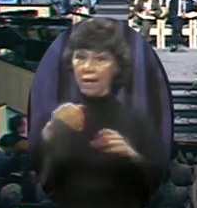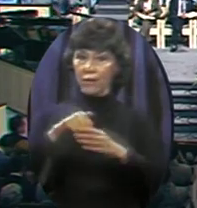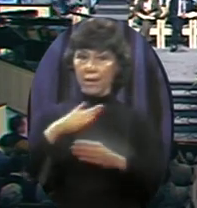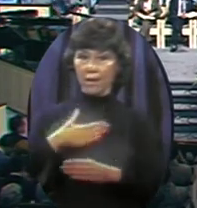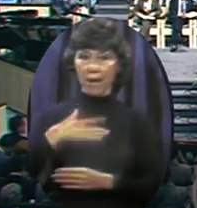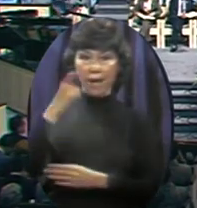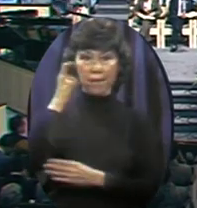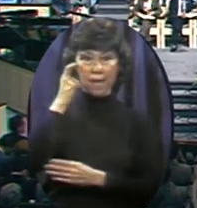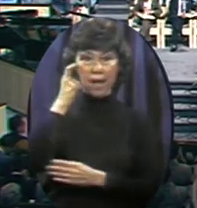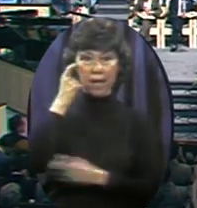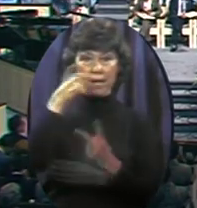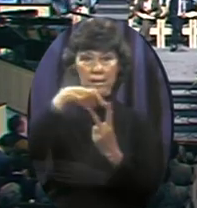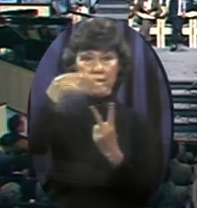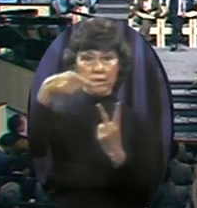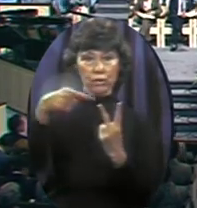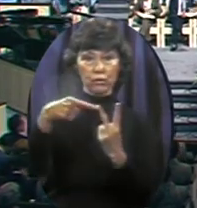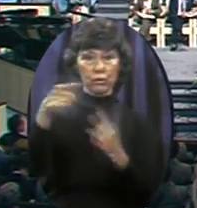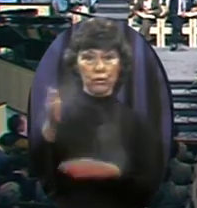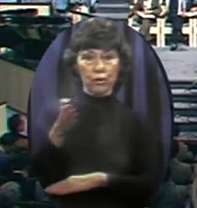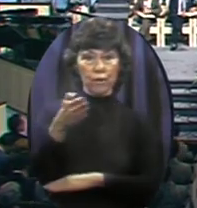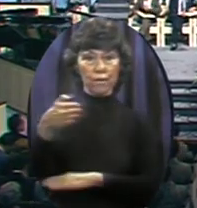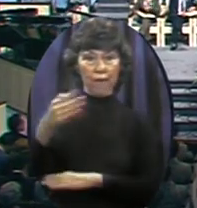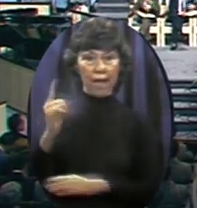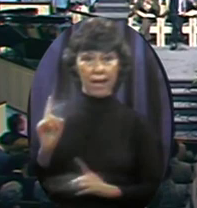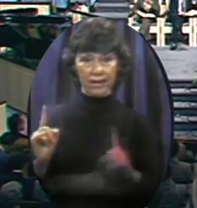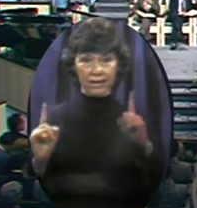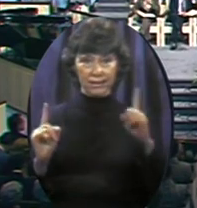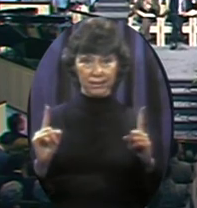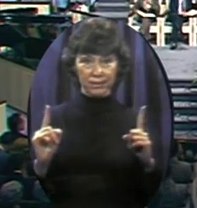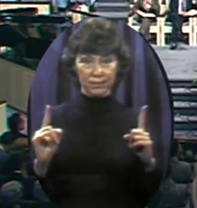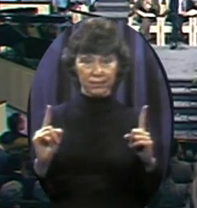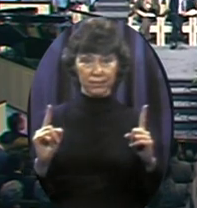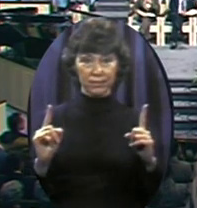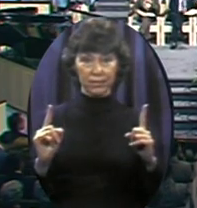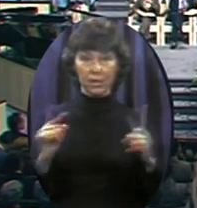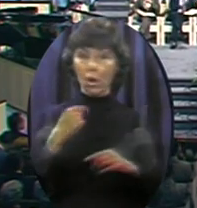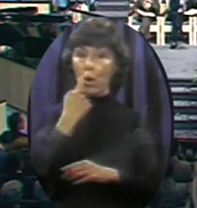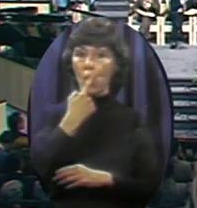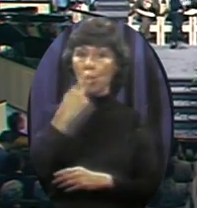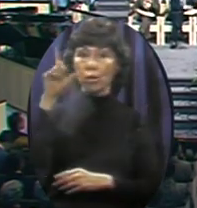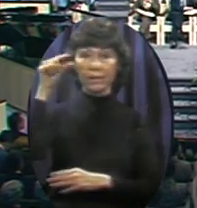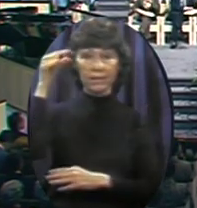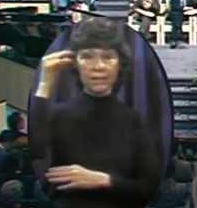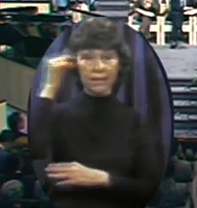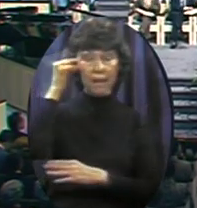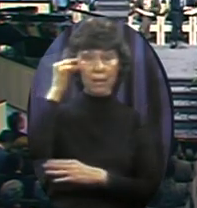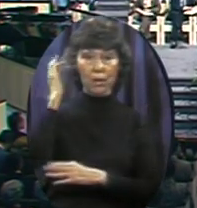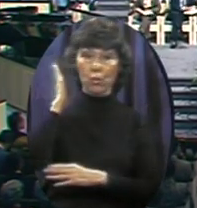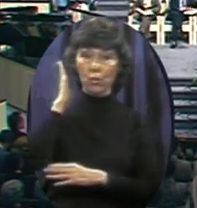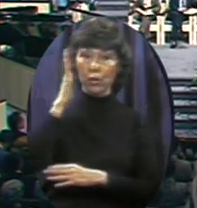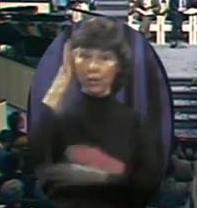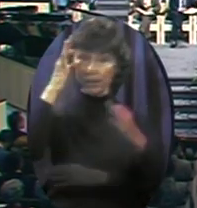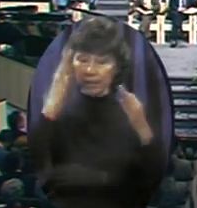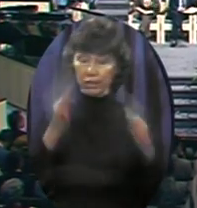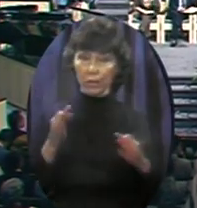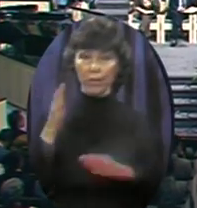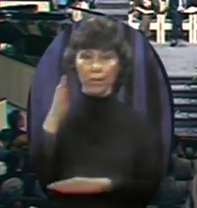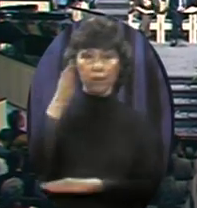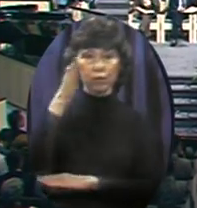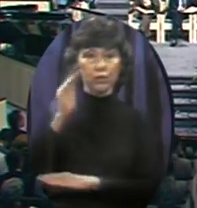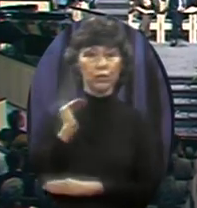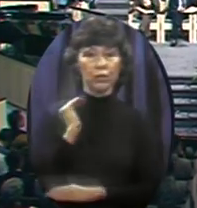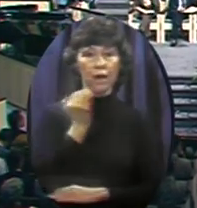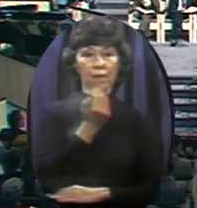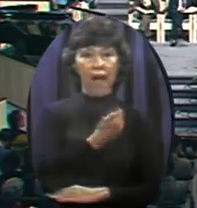two flags Whose systems of government will determine The future of our children and